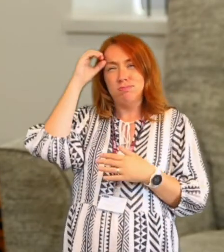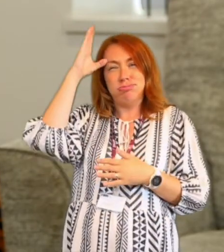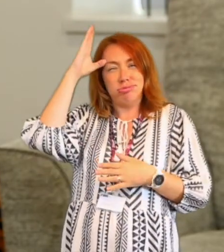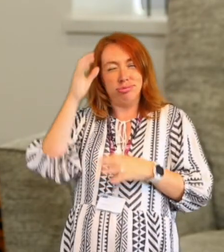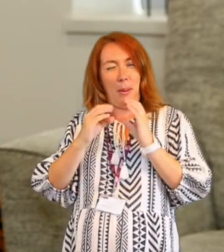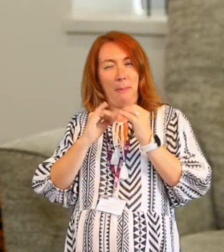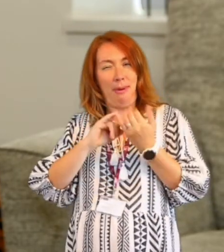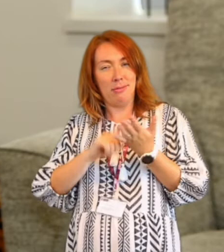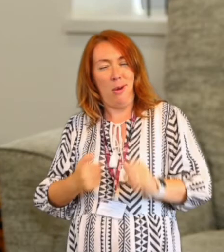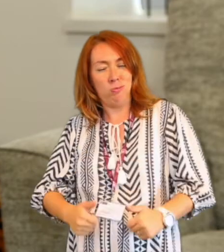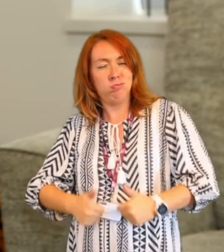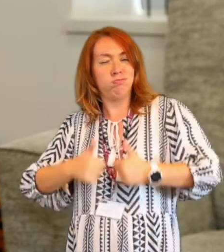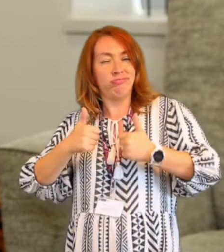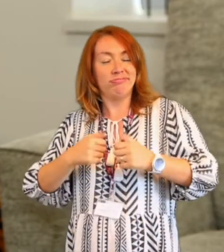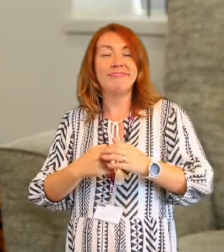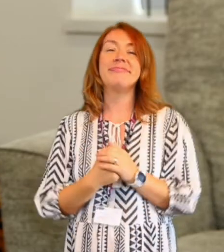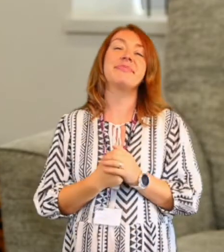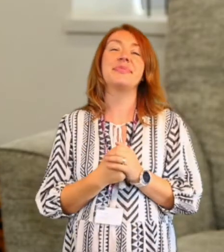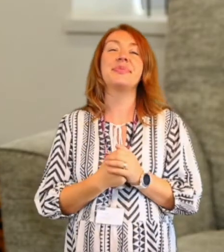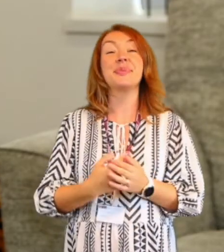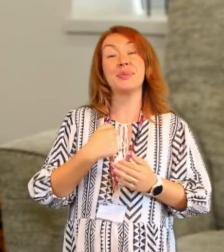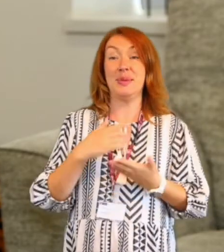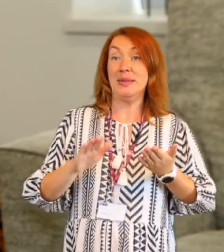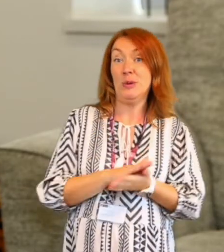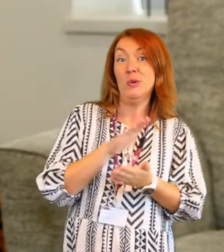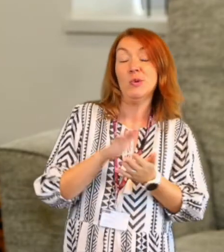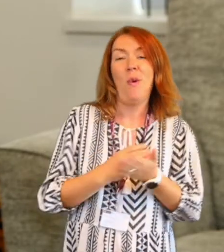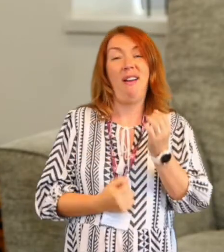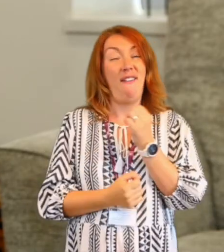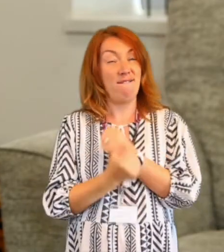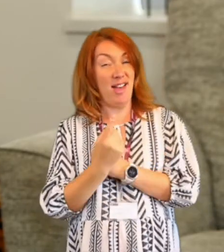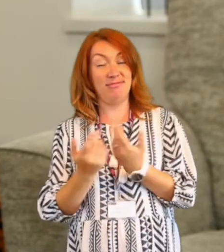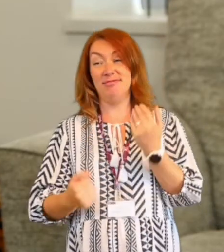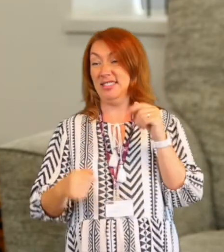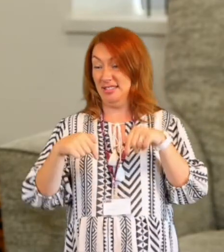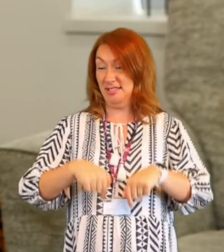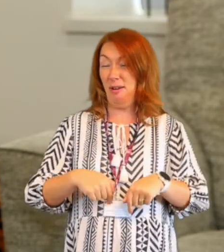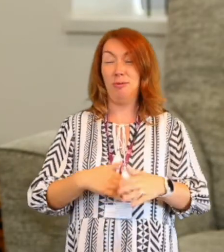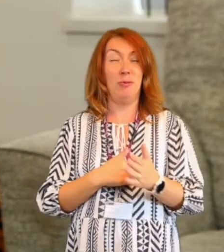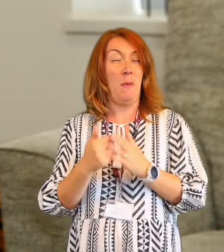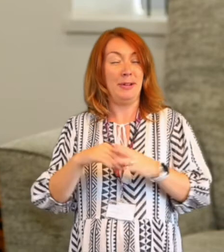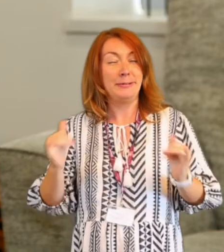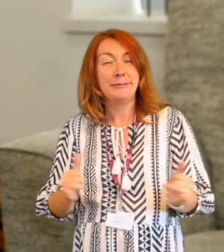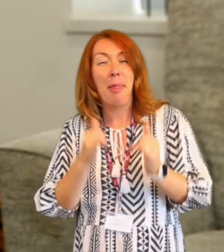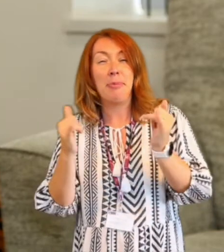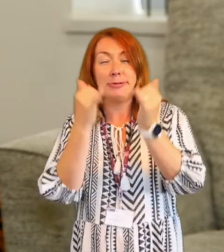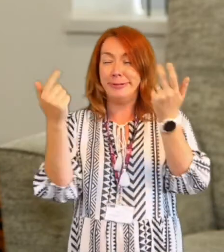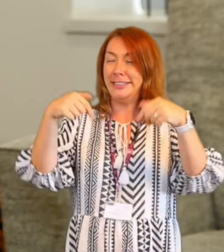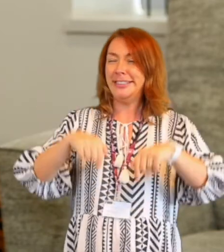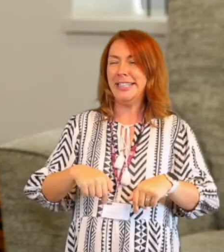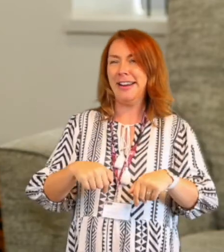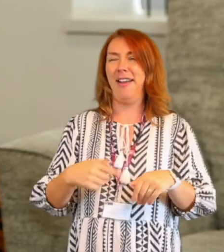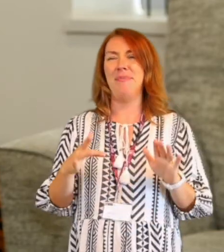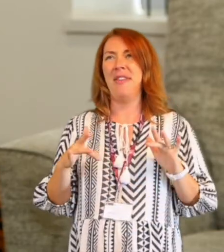I've also enjoyed a lot of the events that they have, there's a lot of celebration and a big family feel about the